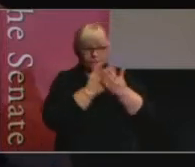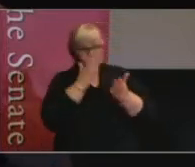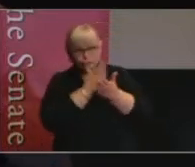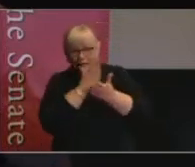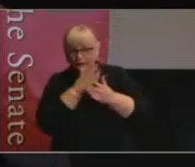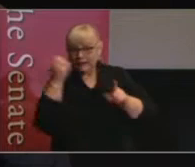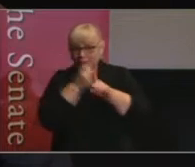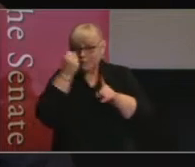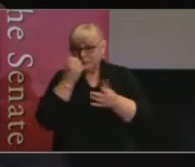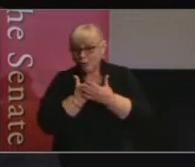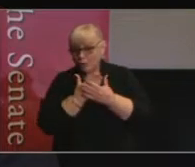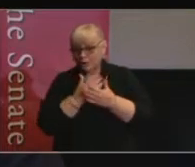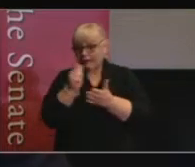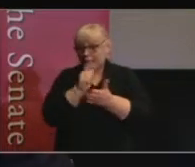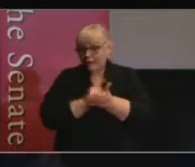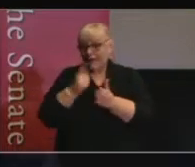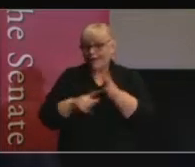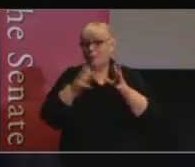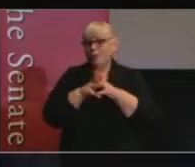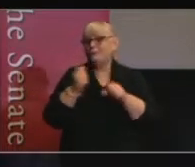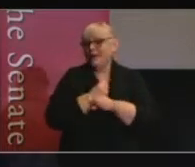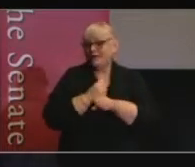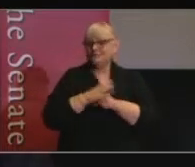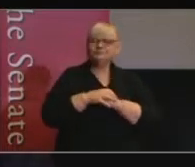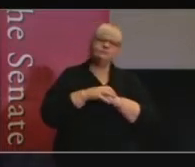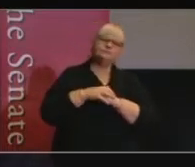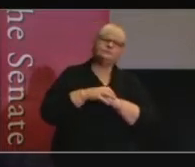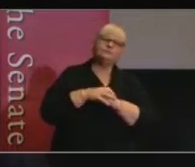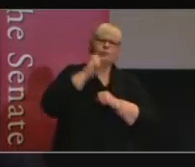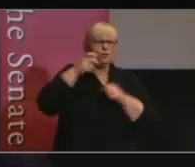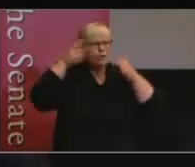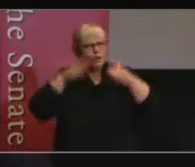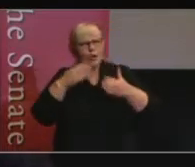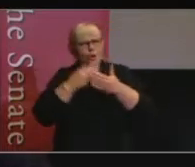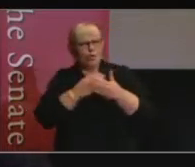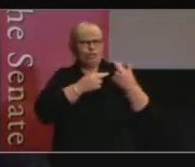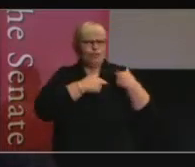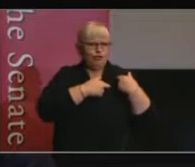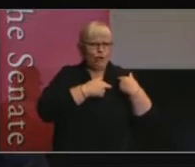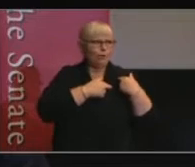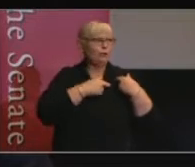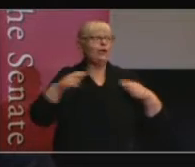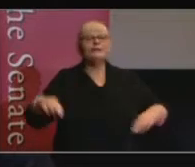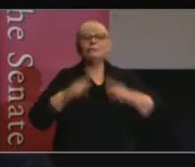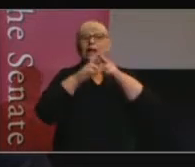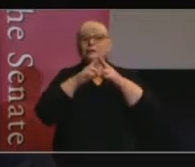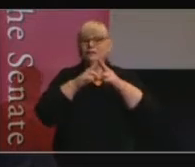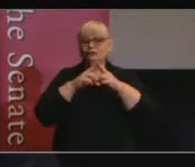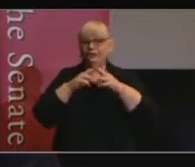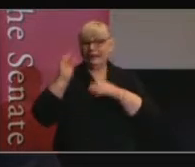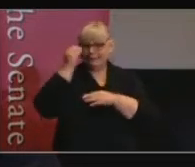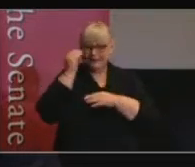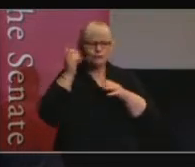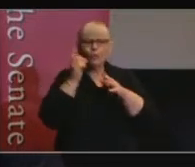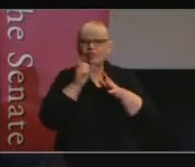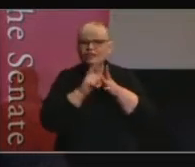and lawmaking. Sarah will give particular attention to the role that parliamentary committees play in facilitating